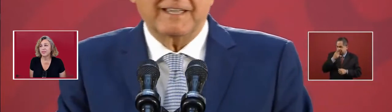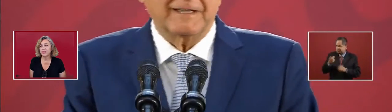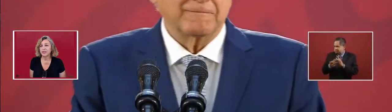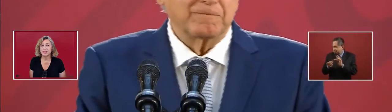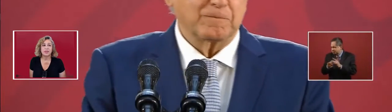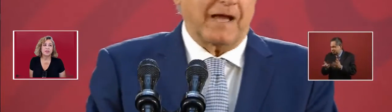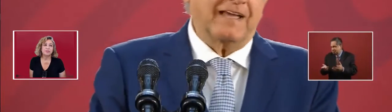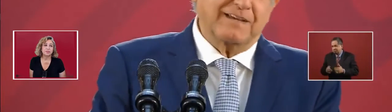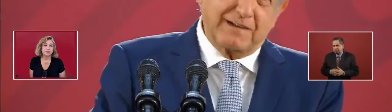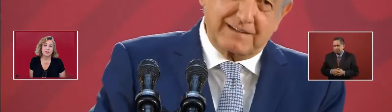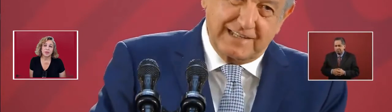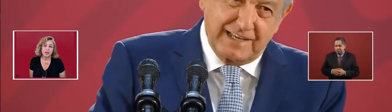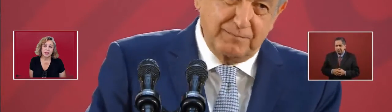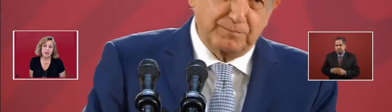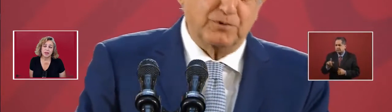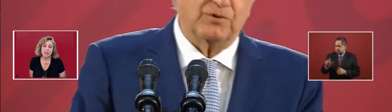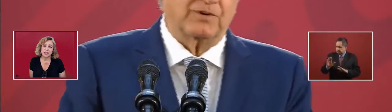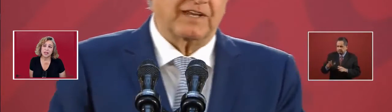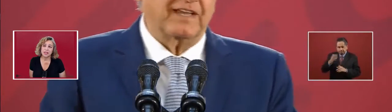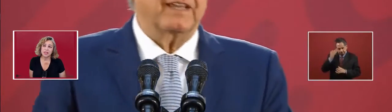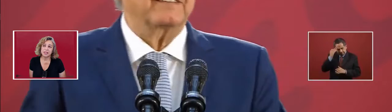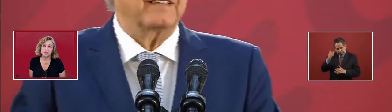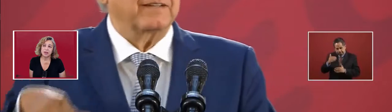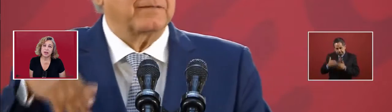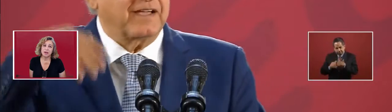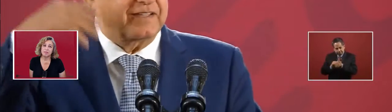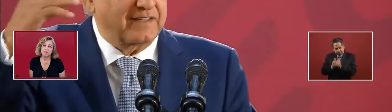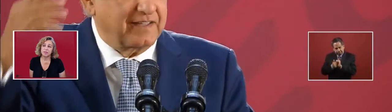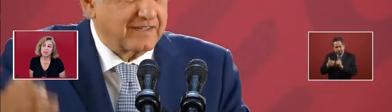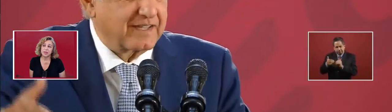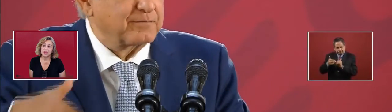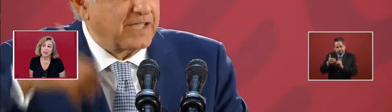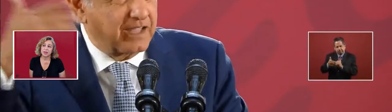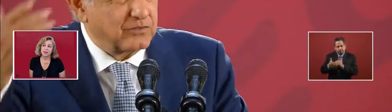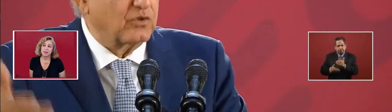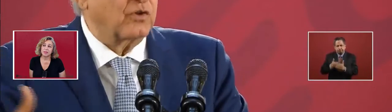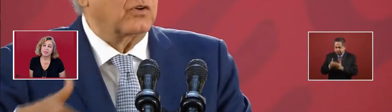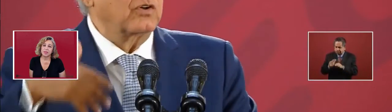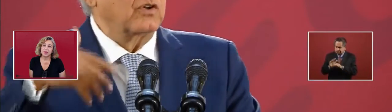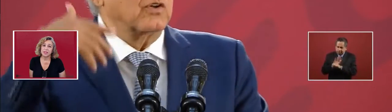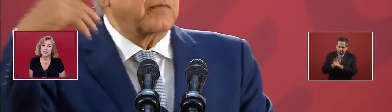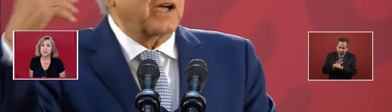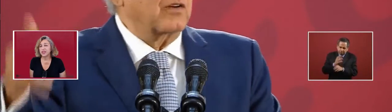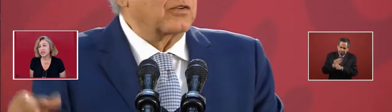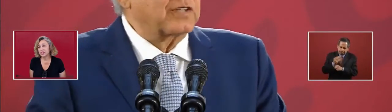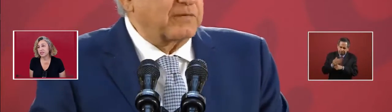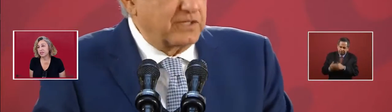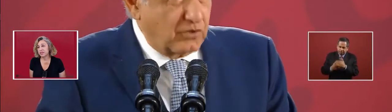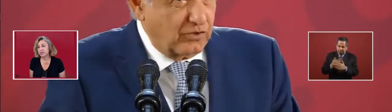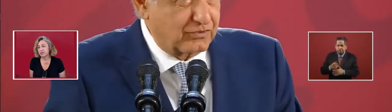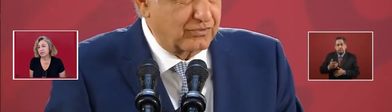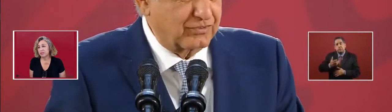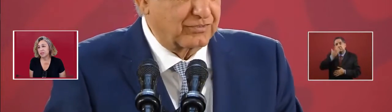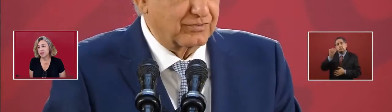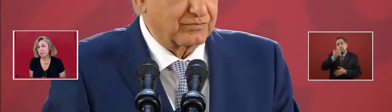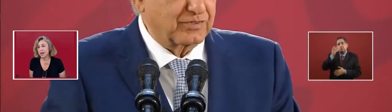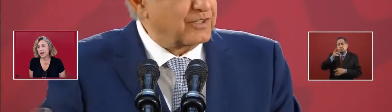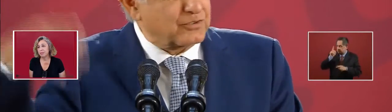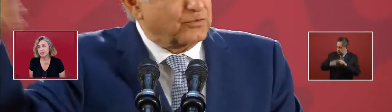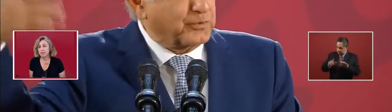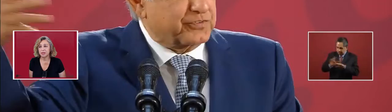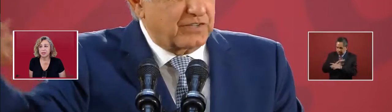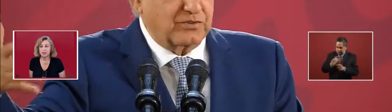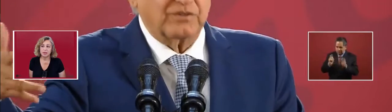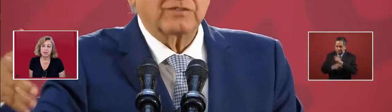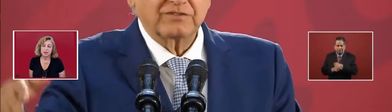it's going to take some time for things to change these bad